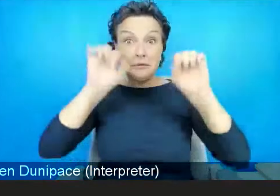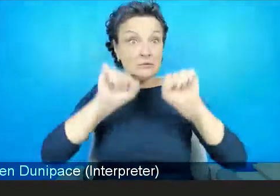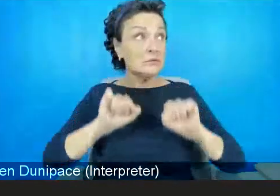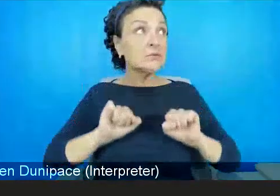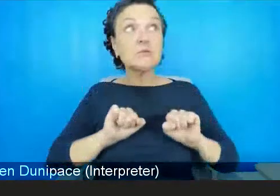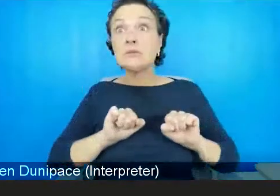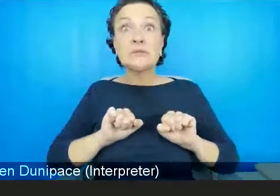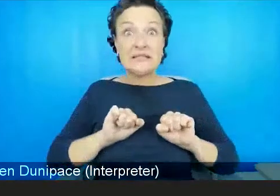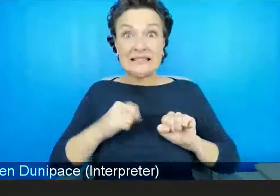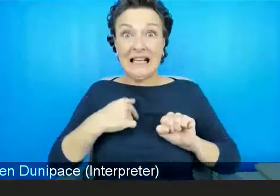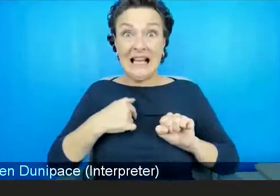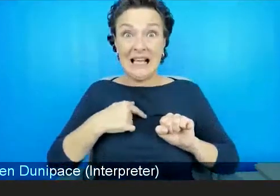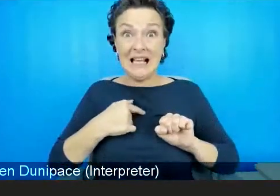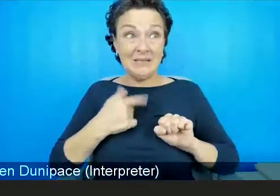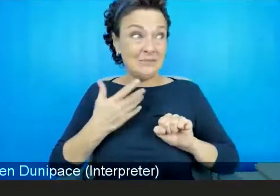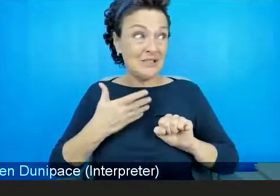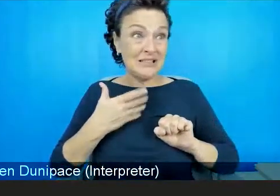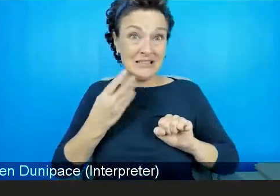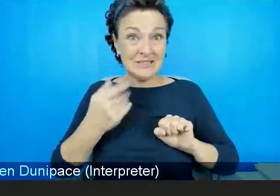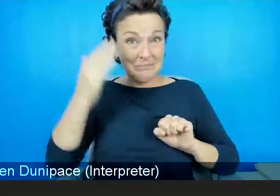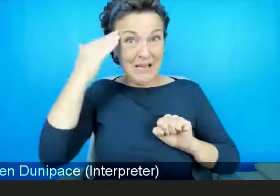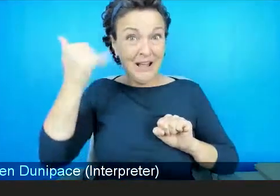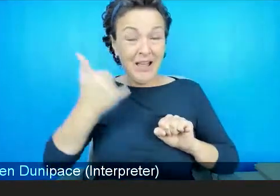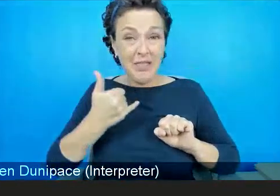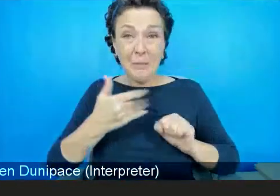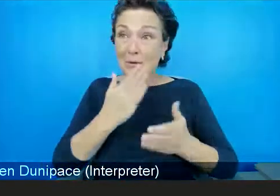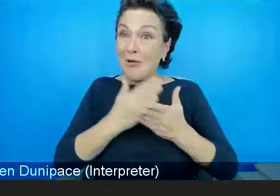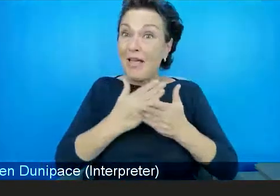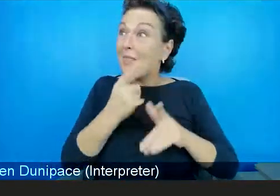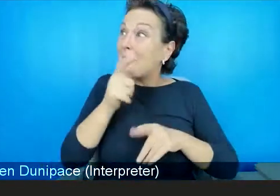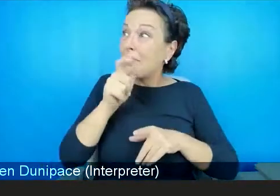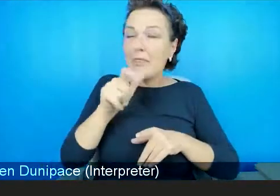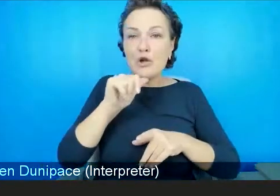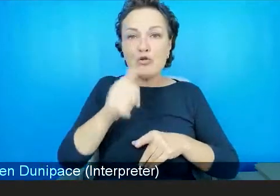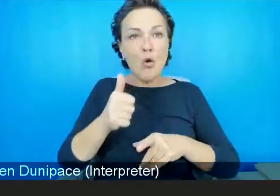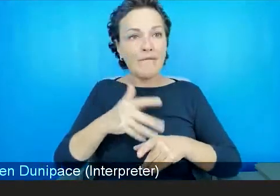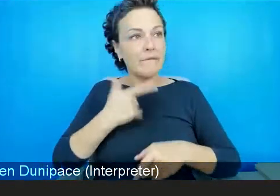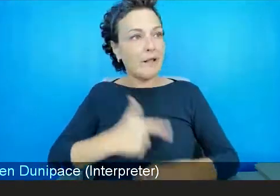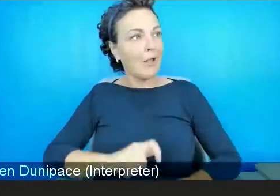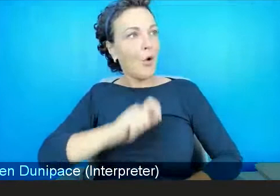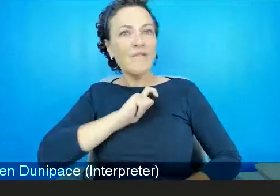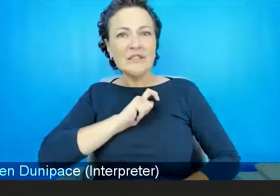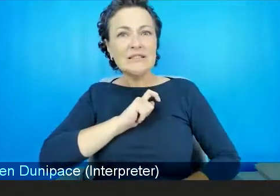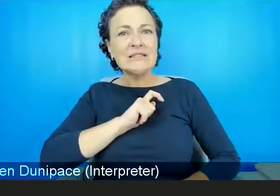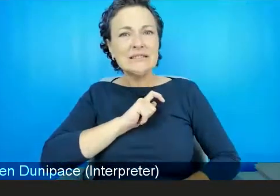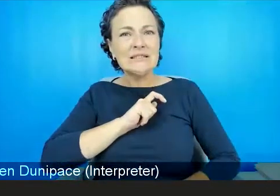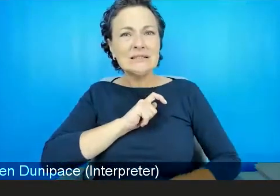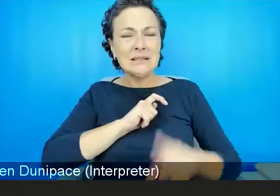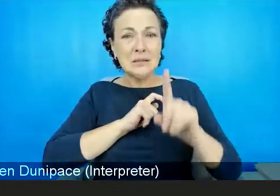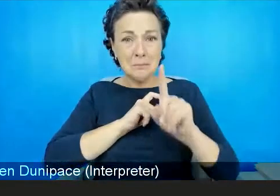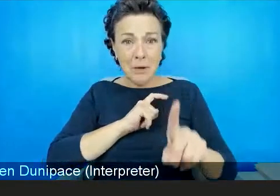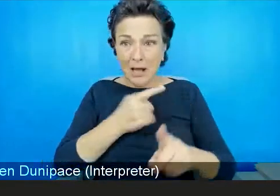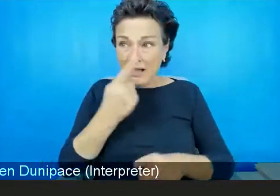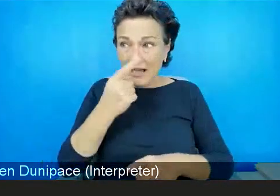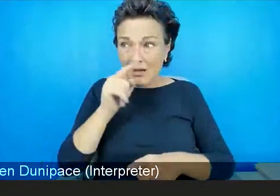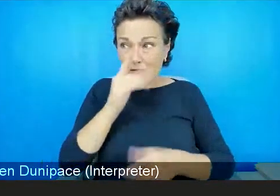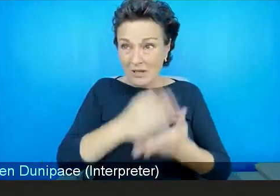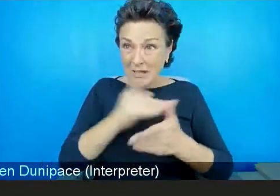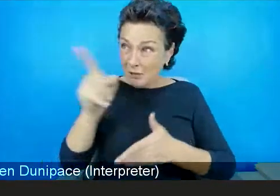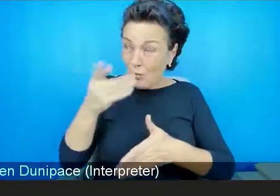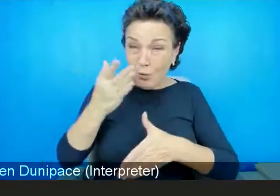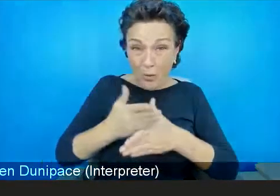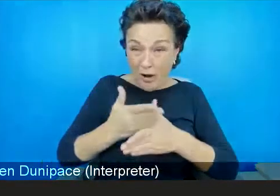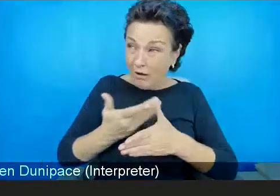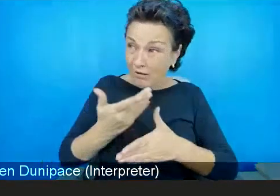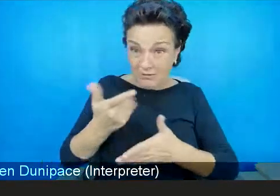person who's effectively in charge of their living, that they might be struggling with their mental health and need